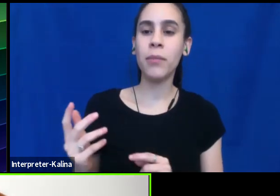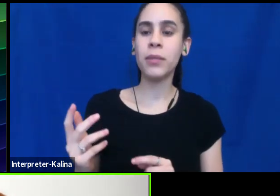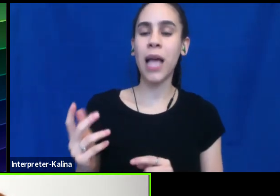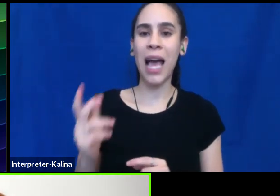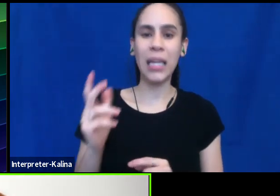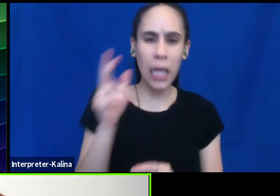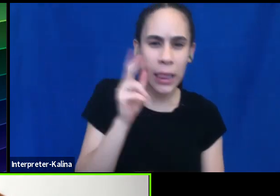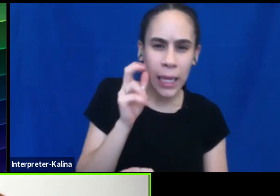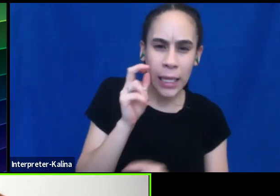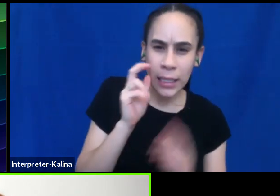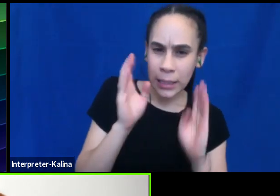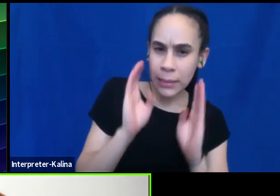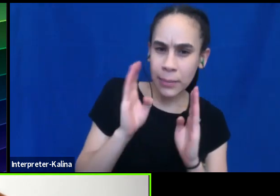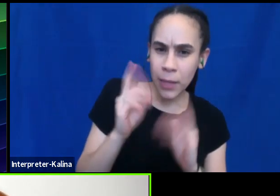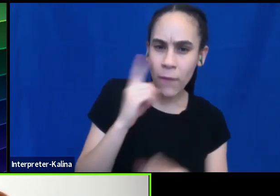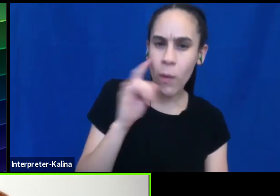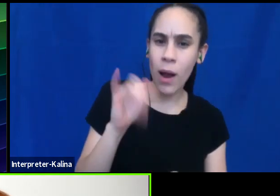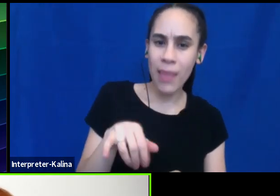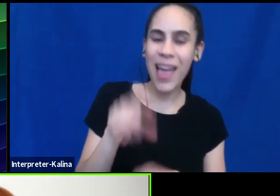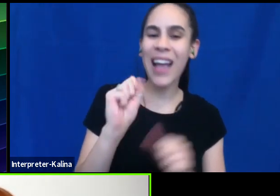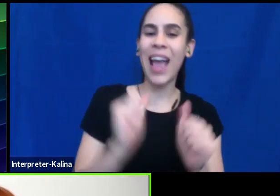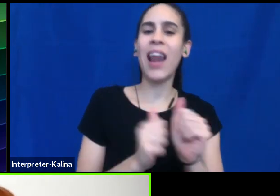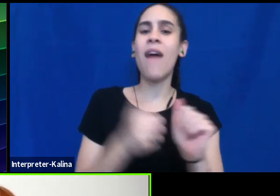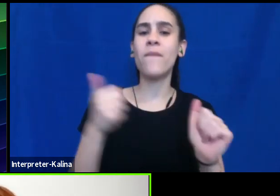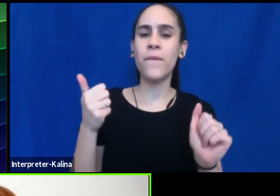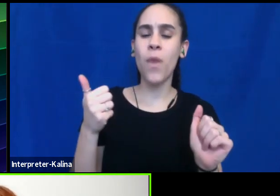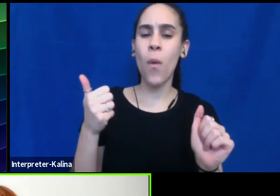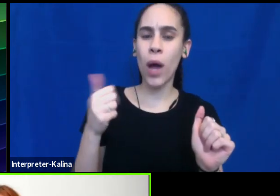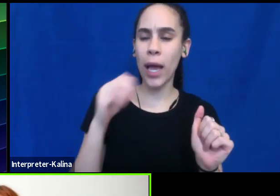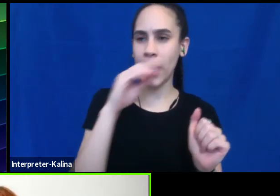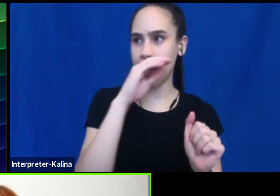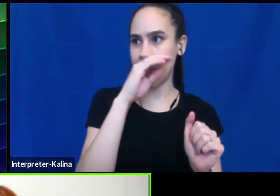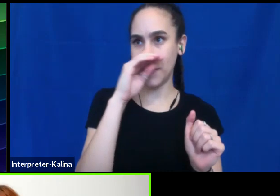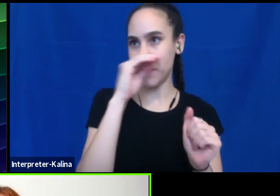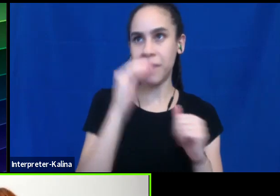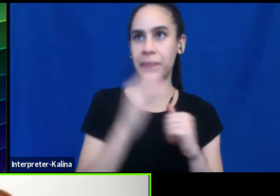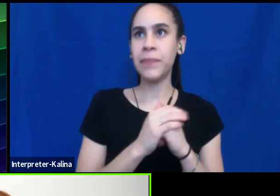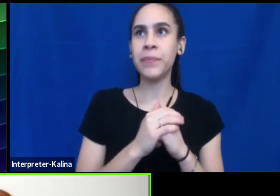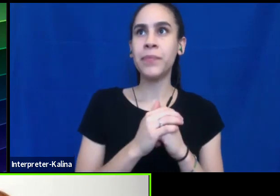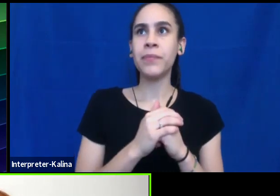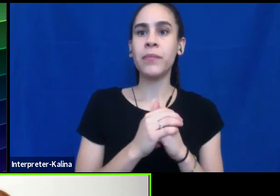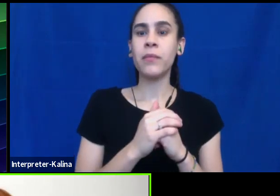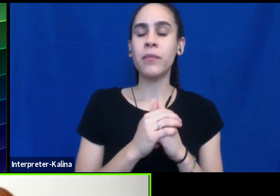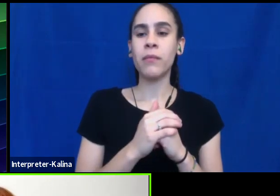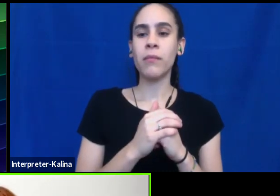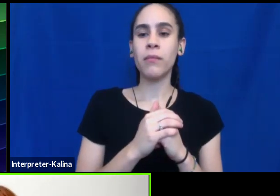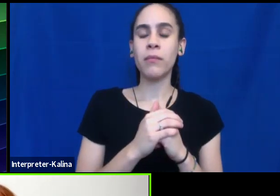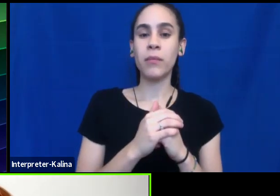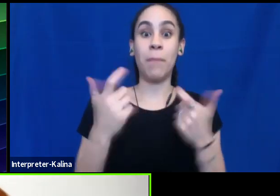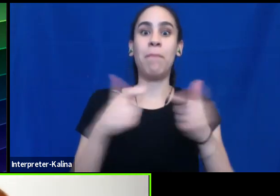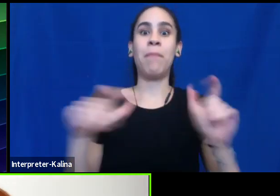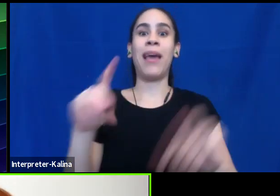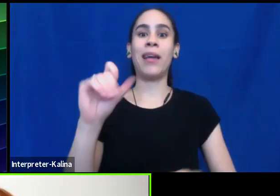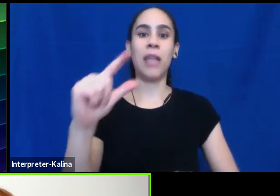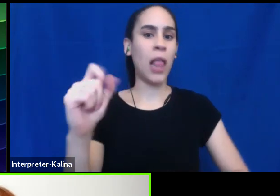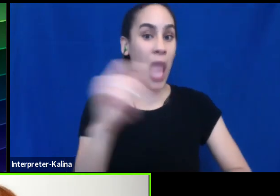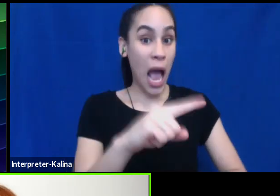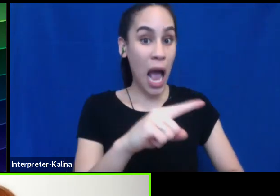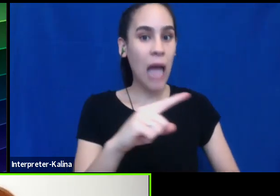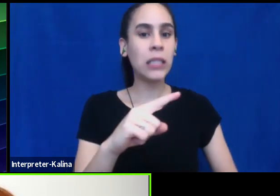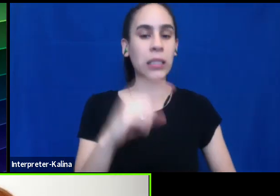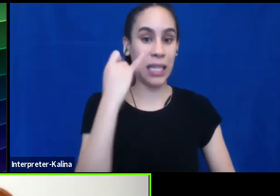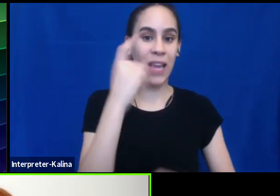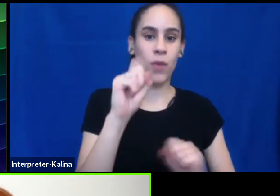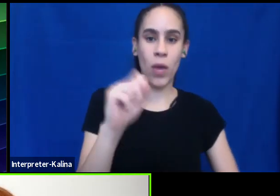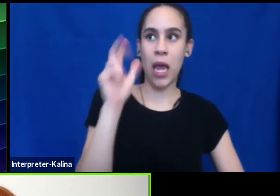that can, um, avoid having to make it a big deal by asking if you can hear it ahead of time. Um,